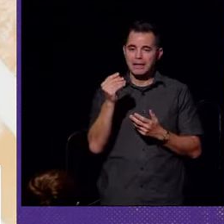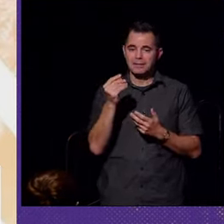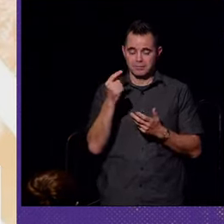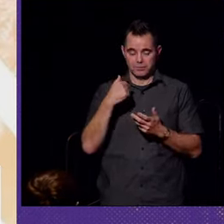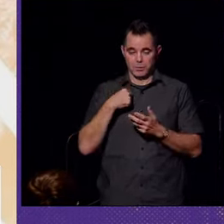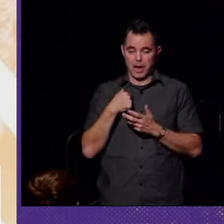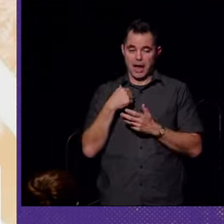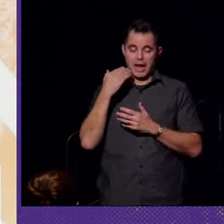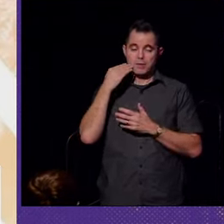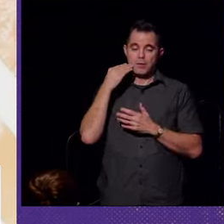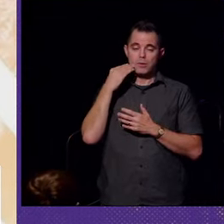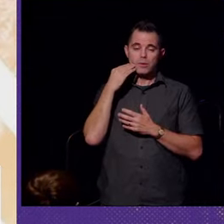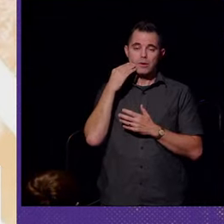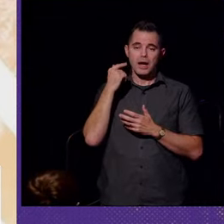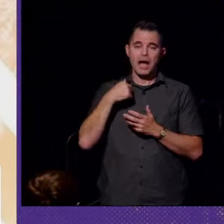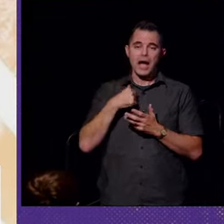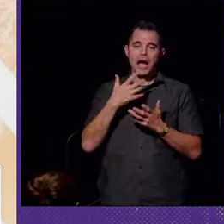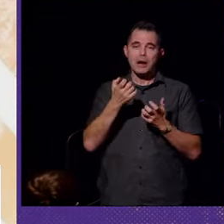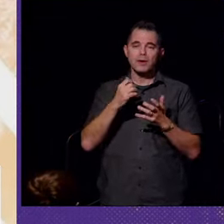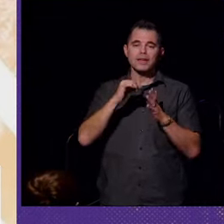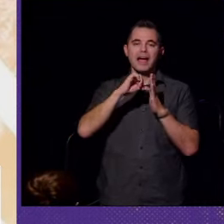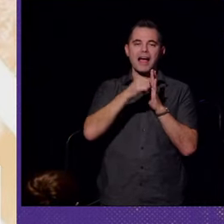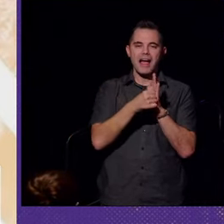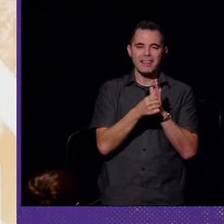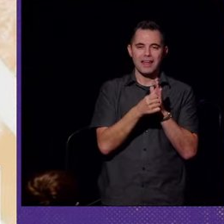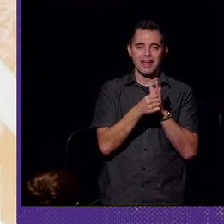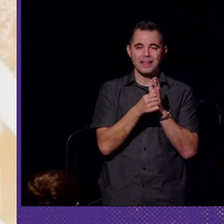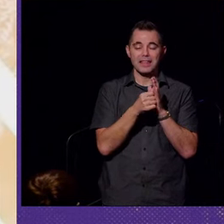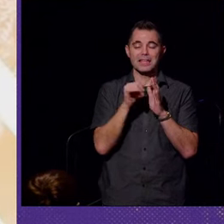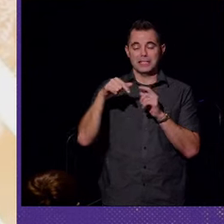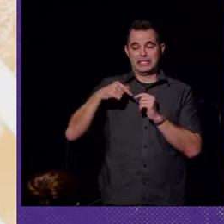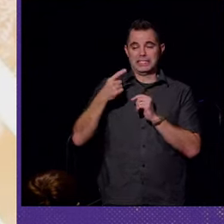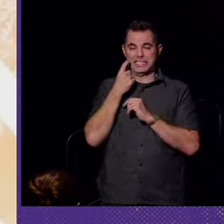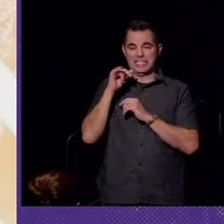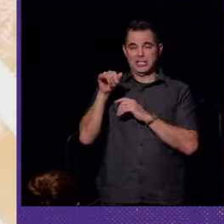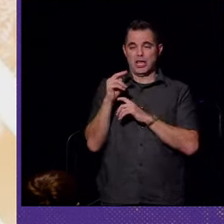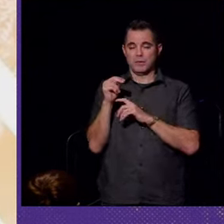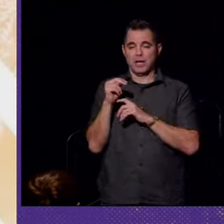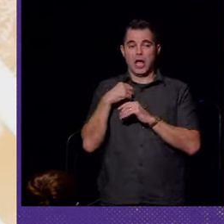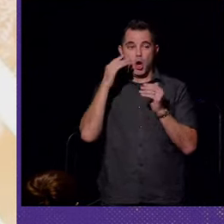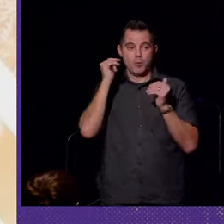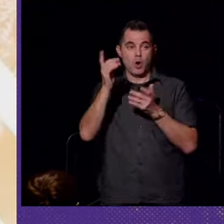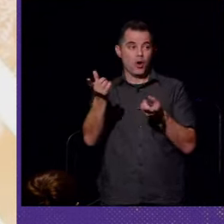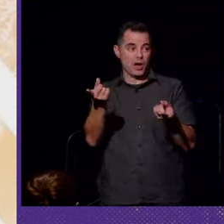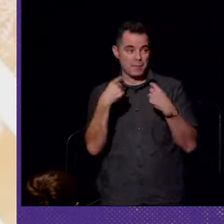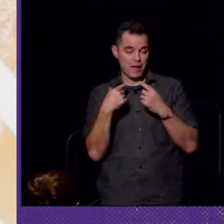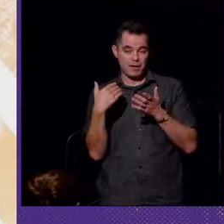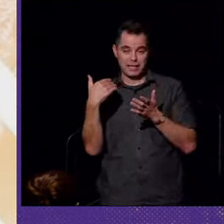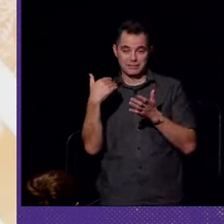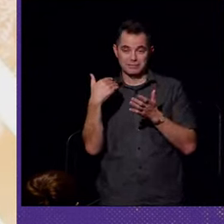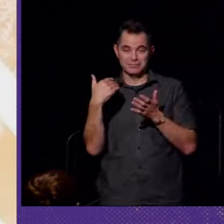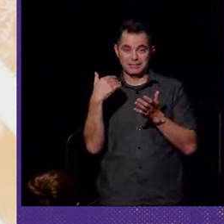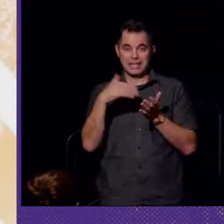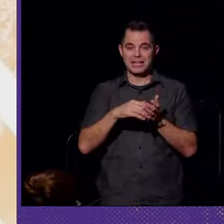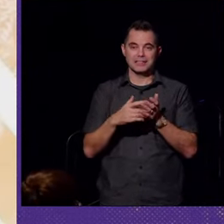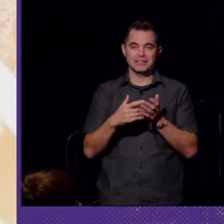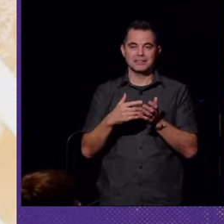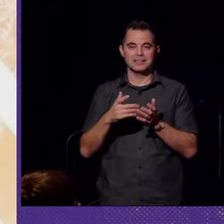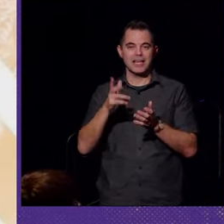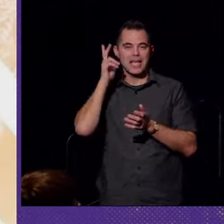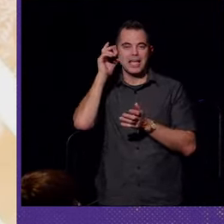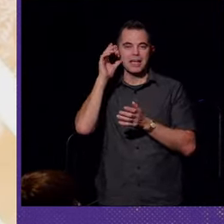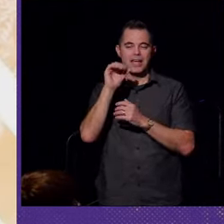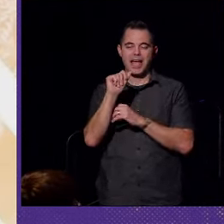note, I want to highlight that in January, I hope you all come out again to hear the formidable